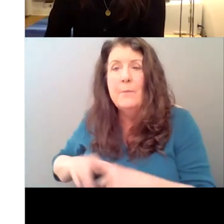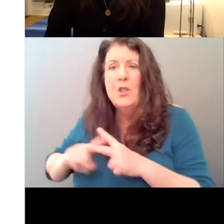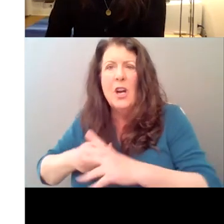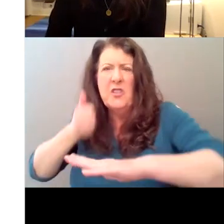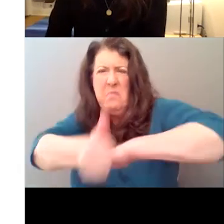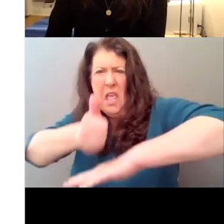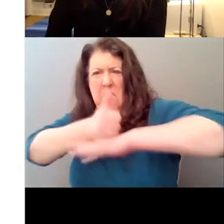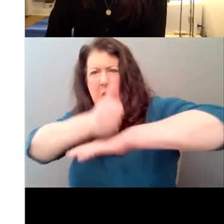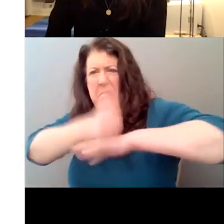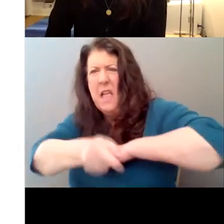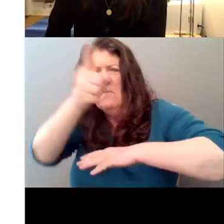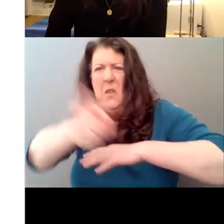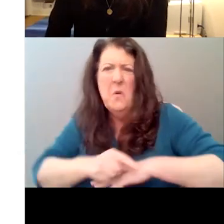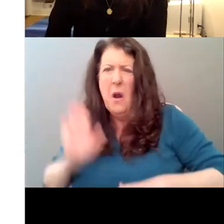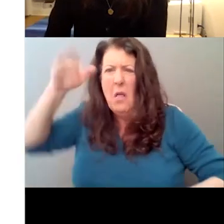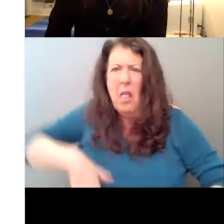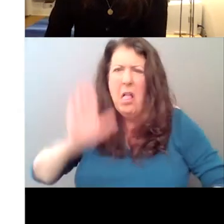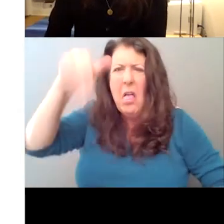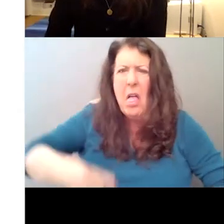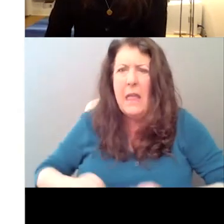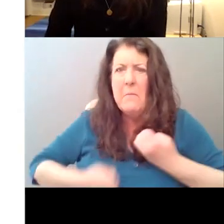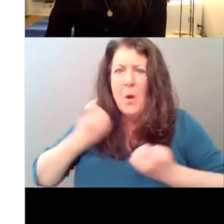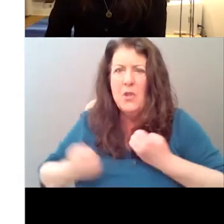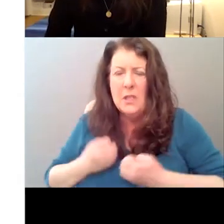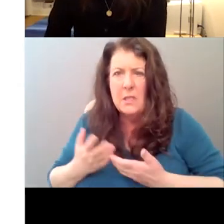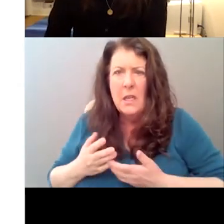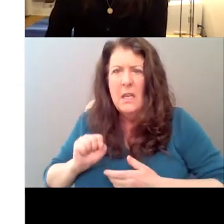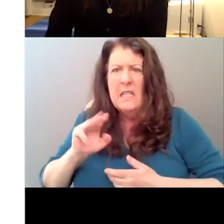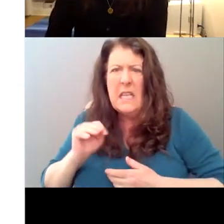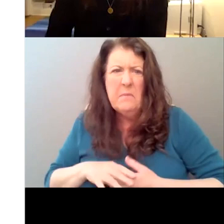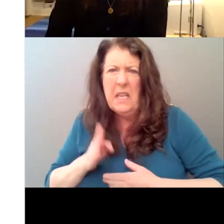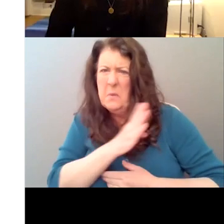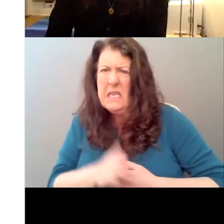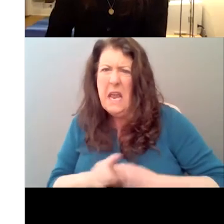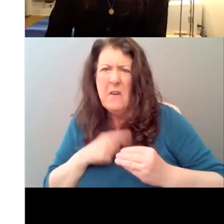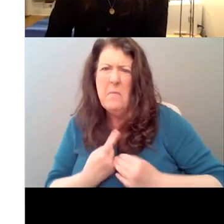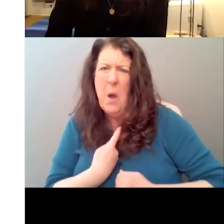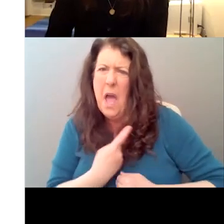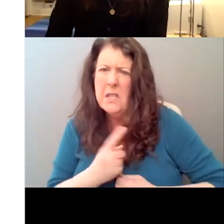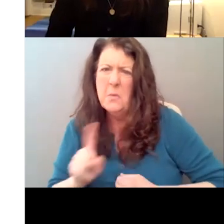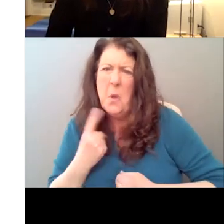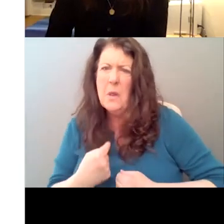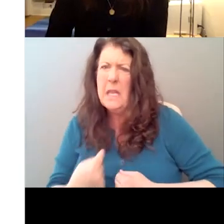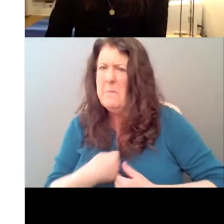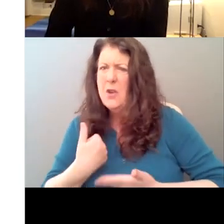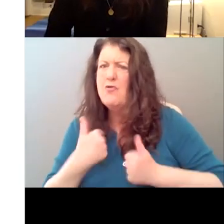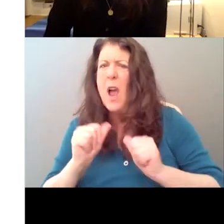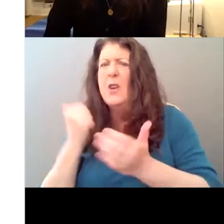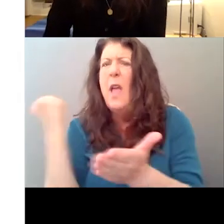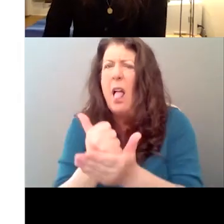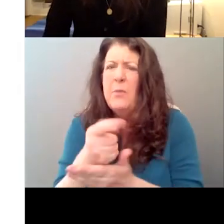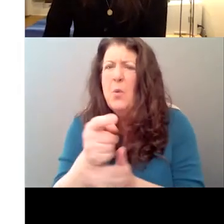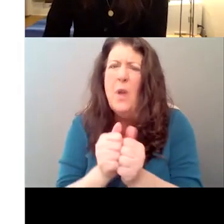the place with her emotions and saying, you know, this was never about us. There was, it was always just me trying to help you with your work,